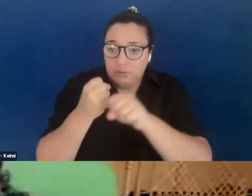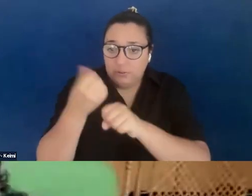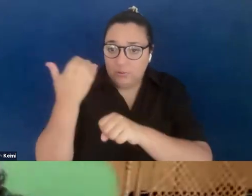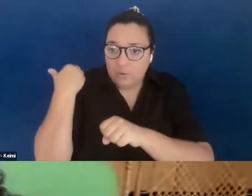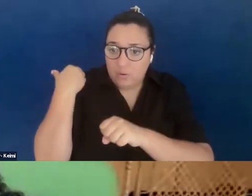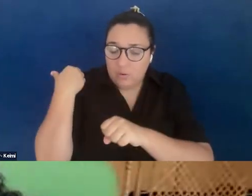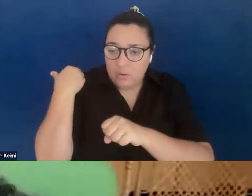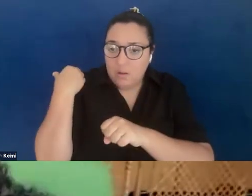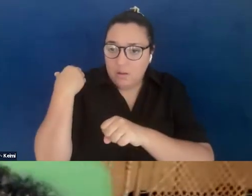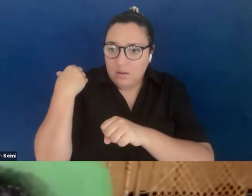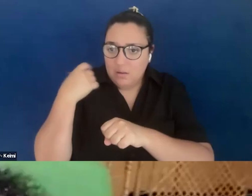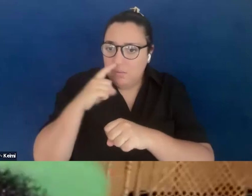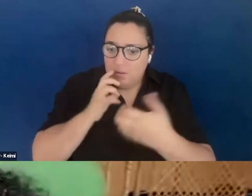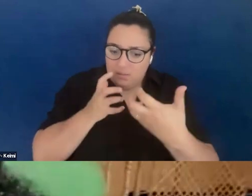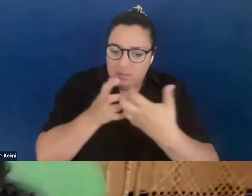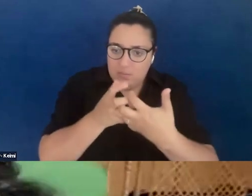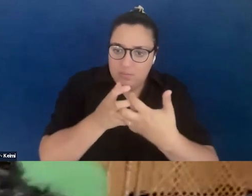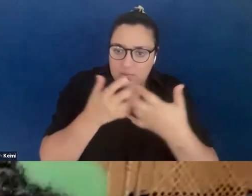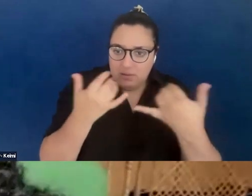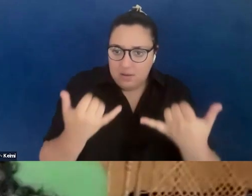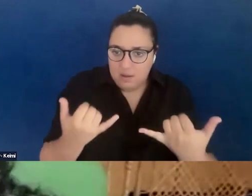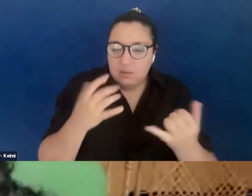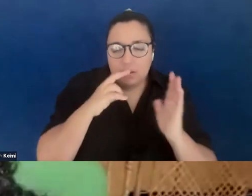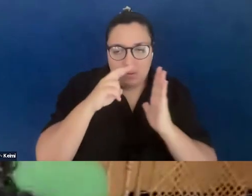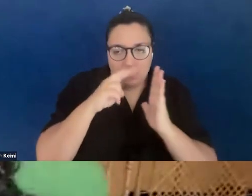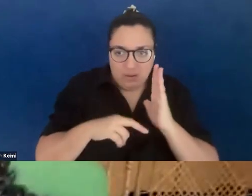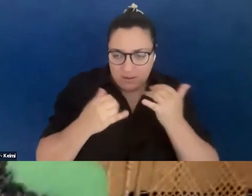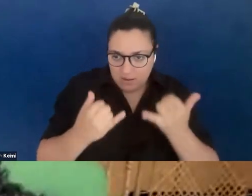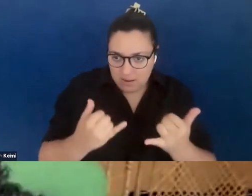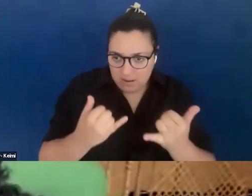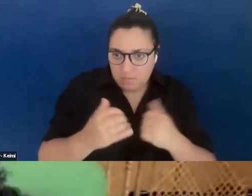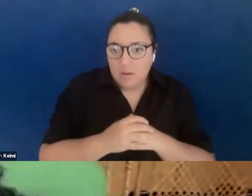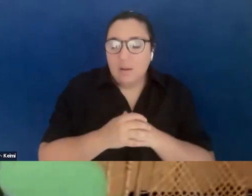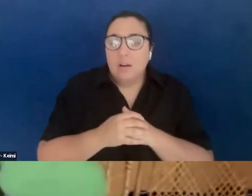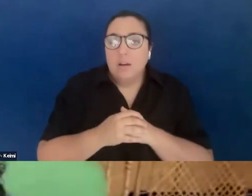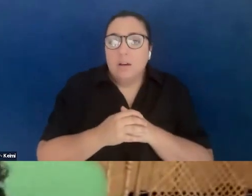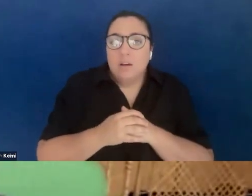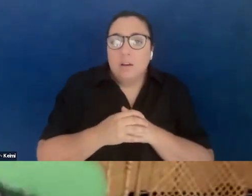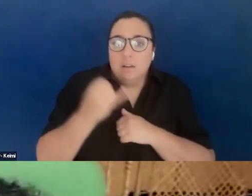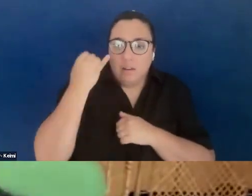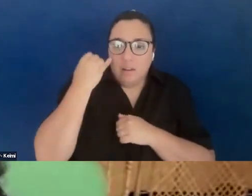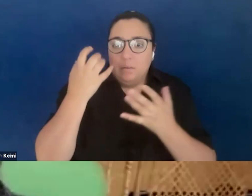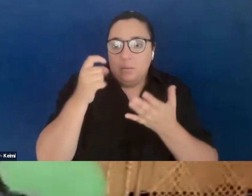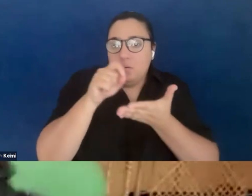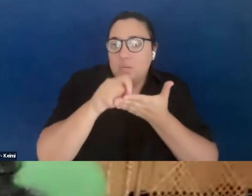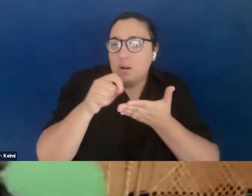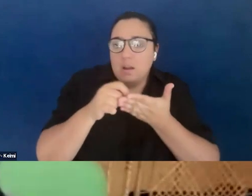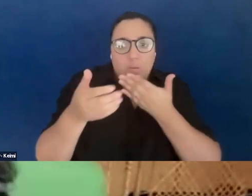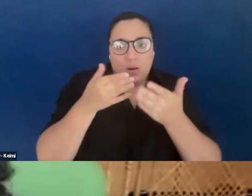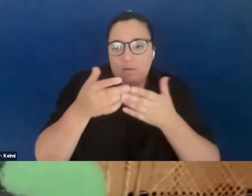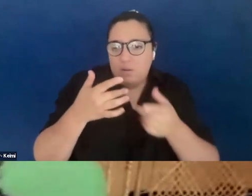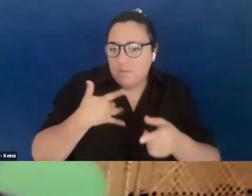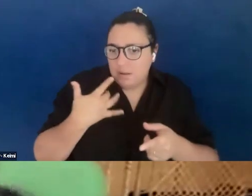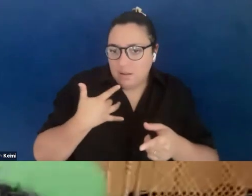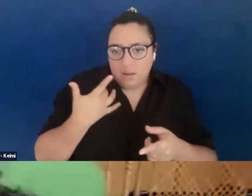so prescient for the moment that we're living in. So, I'll read that now if folks want to kind of write in however they're feeling, share